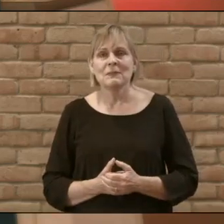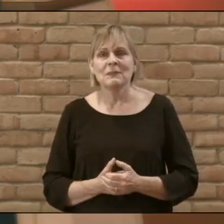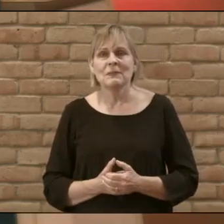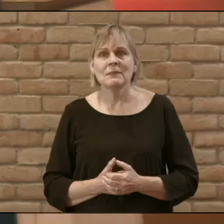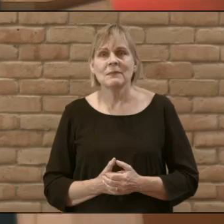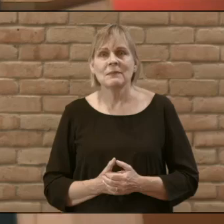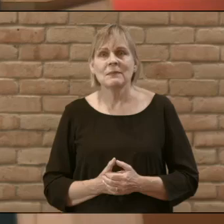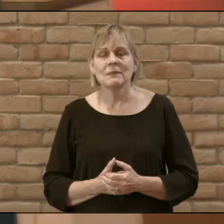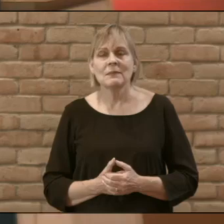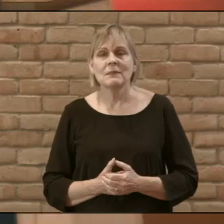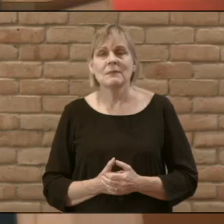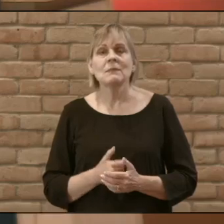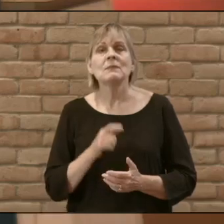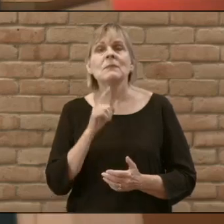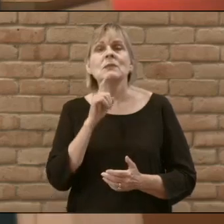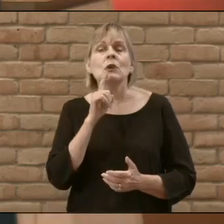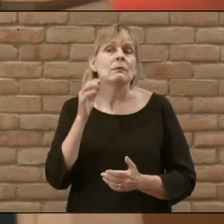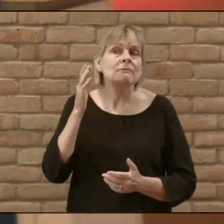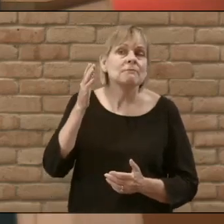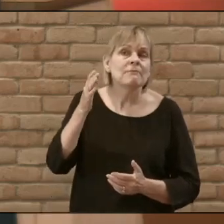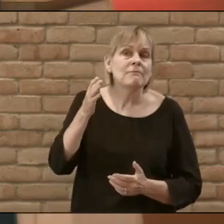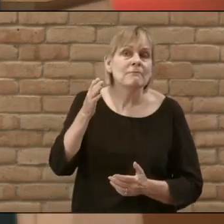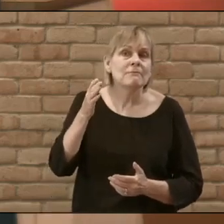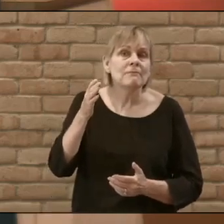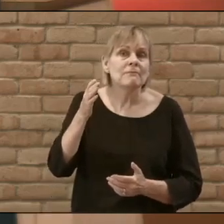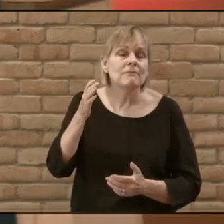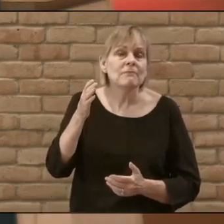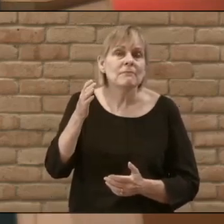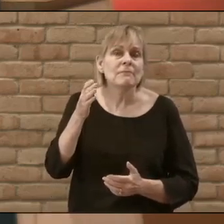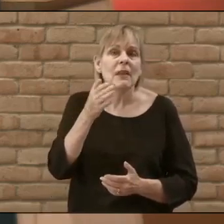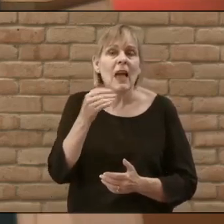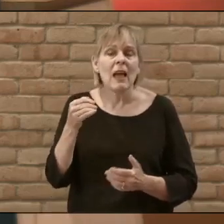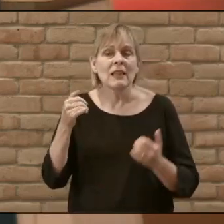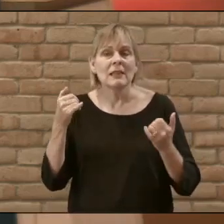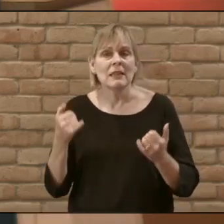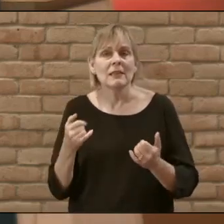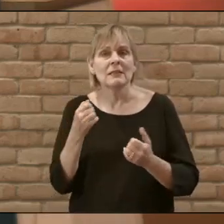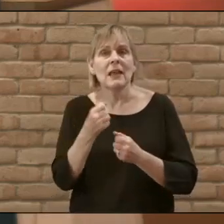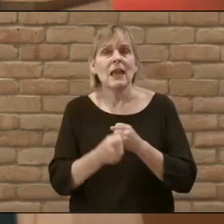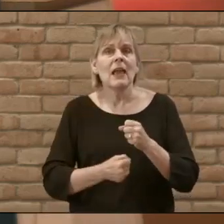for sure in the age to come and also breaking in to this age